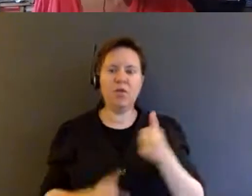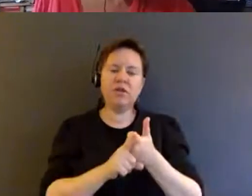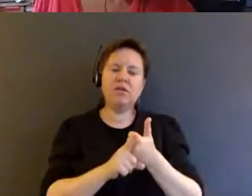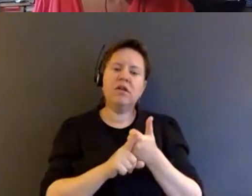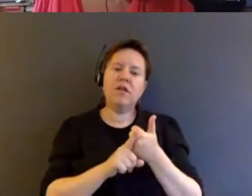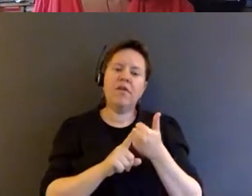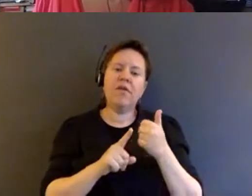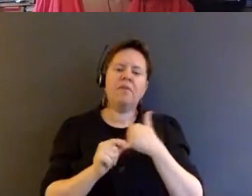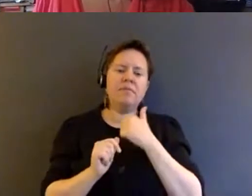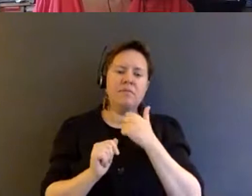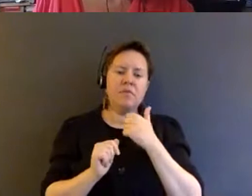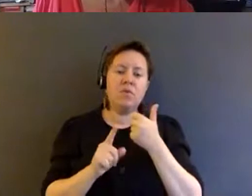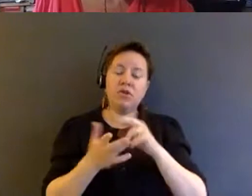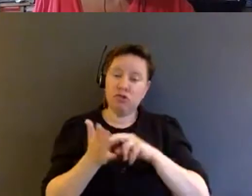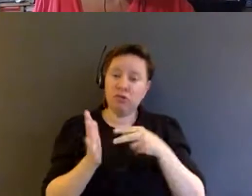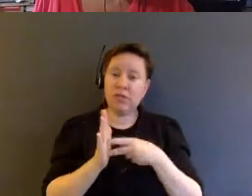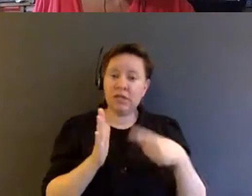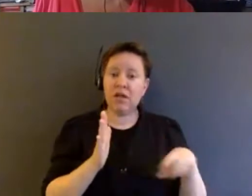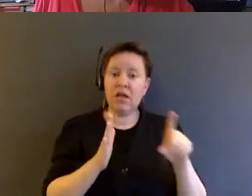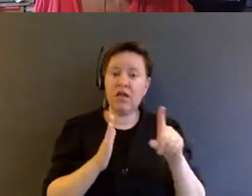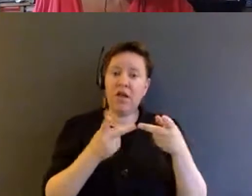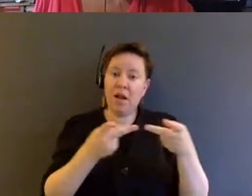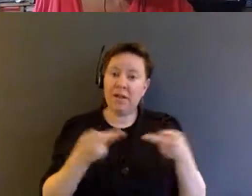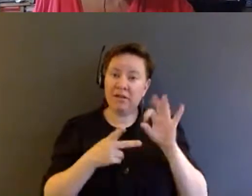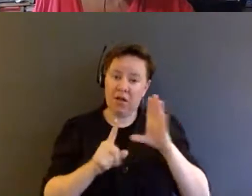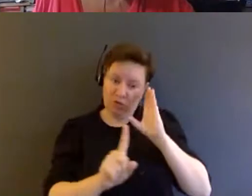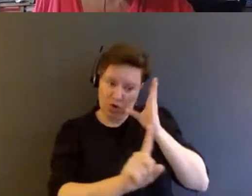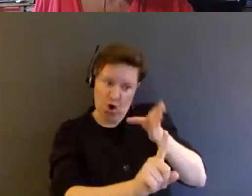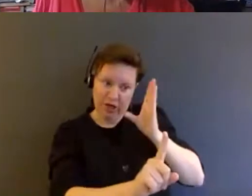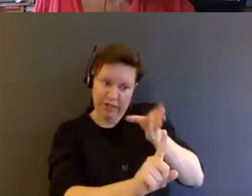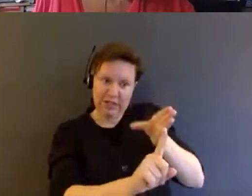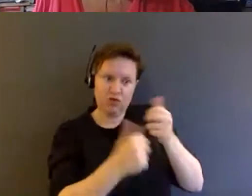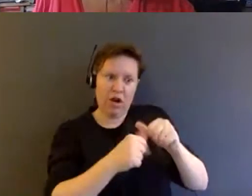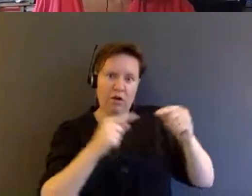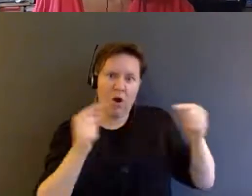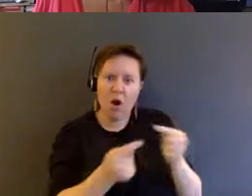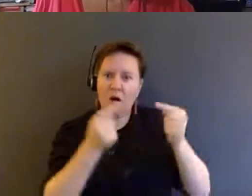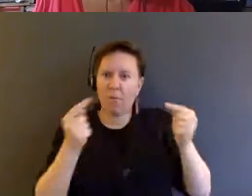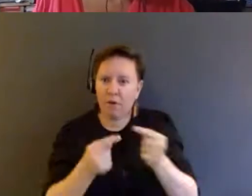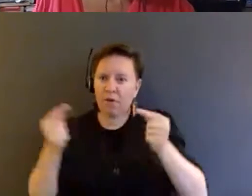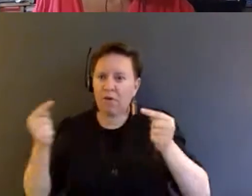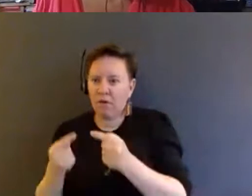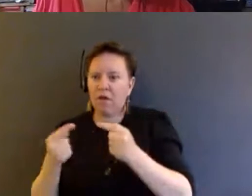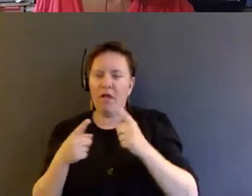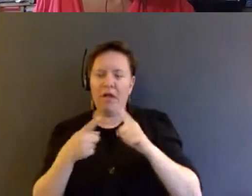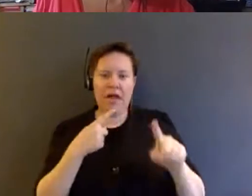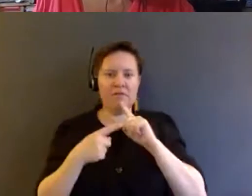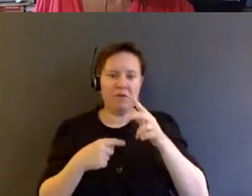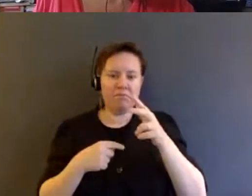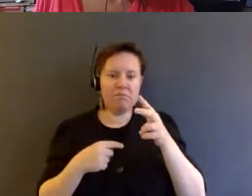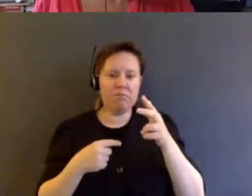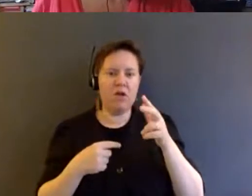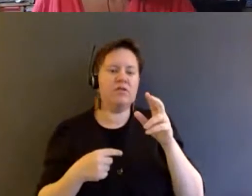I'm sorry, which means they are sites of targeted debilitation, as Jasbir Puar suggests,